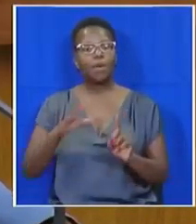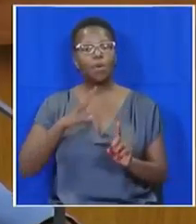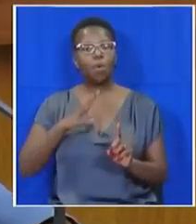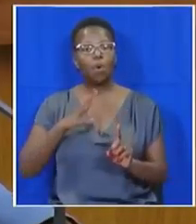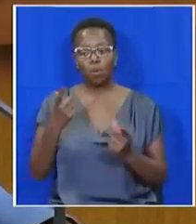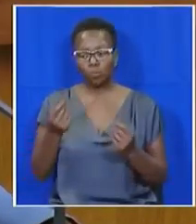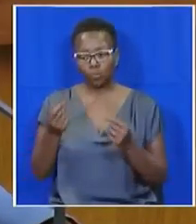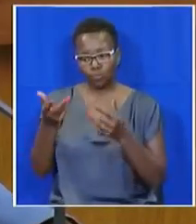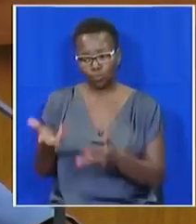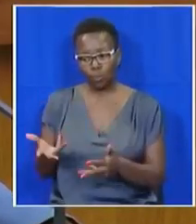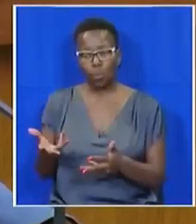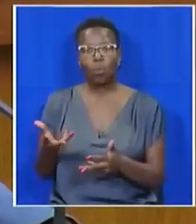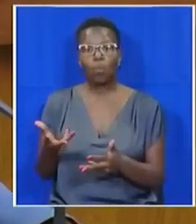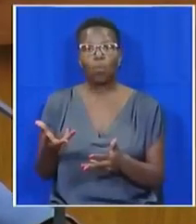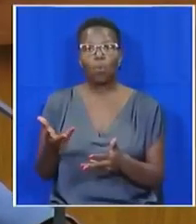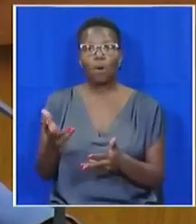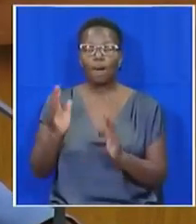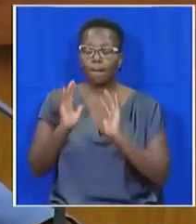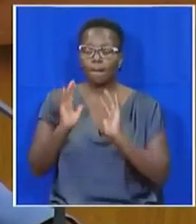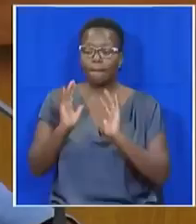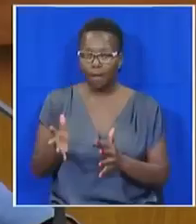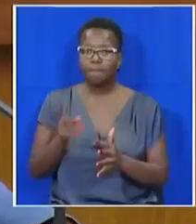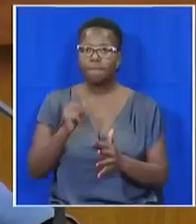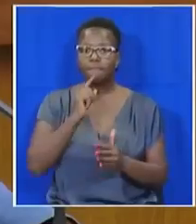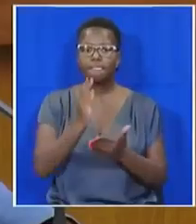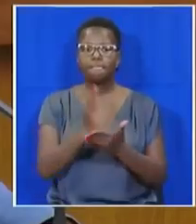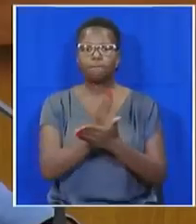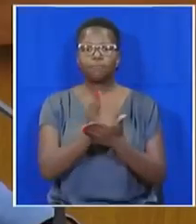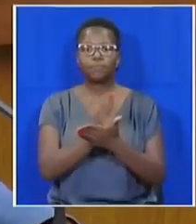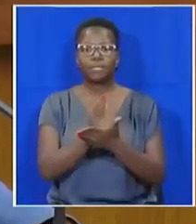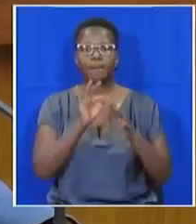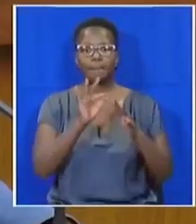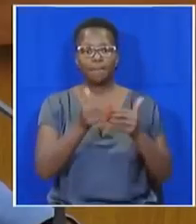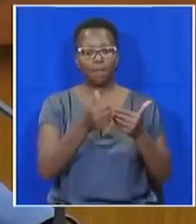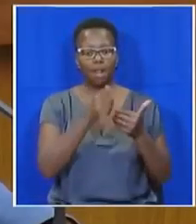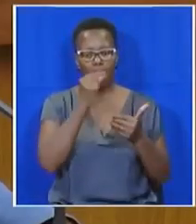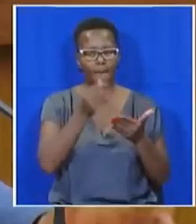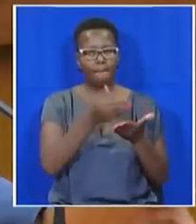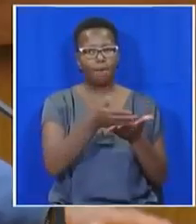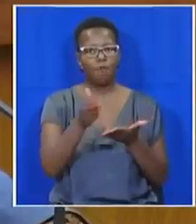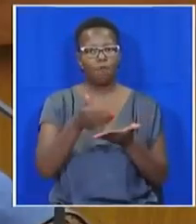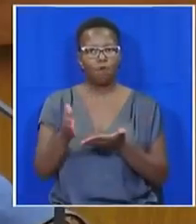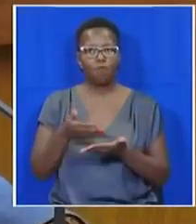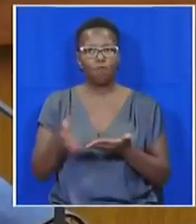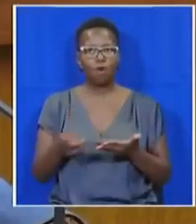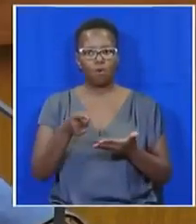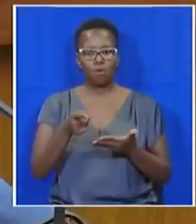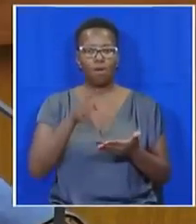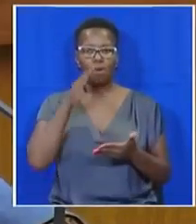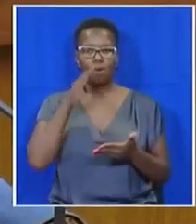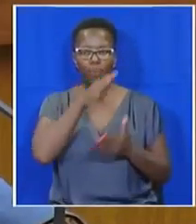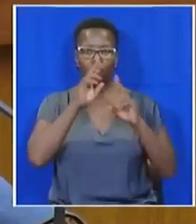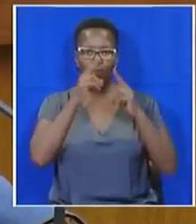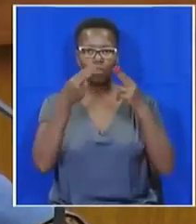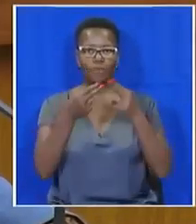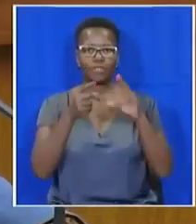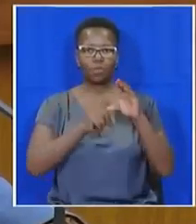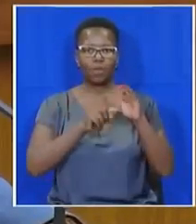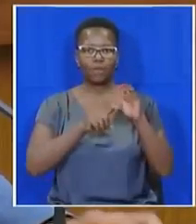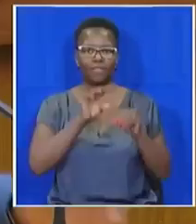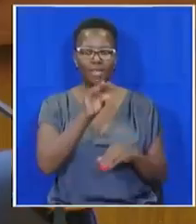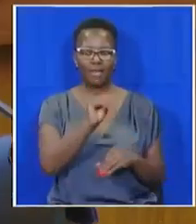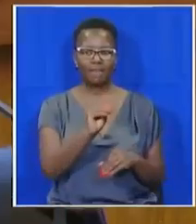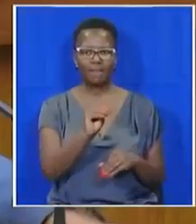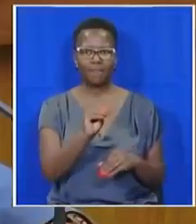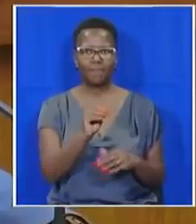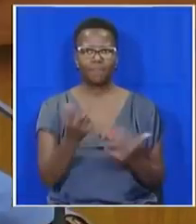exclude a certain Kenny Morolong, who doesn't have a tertiary qualification. Now,